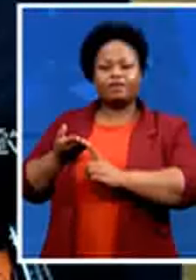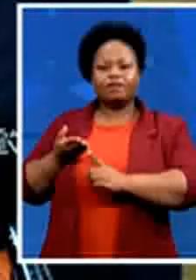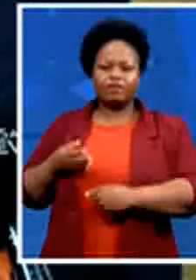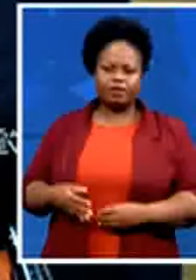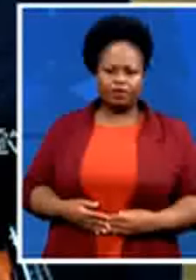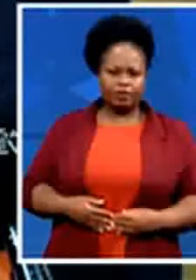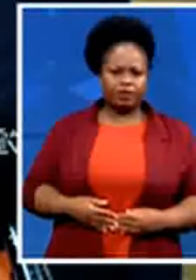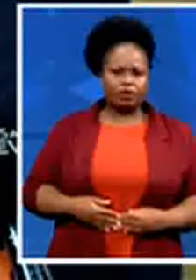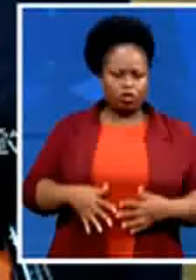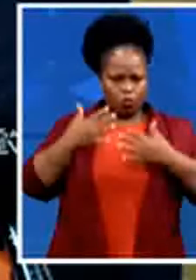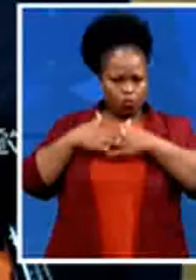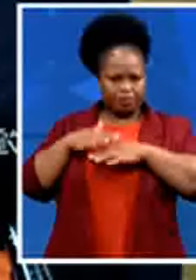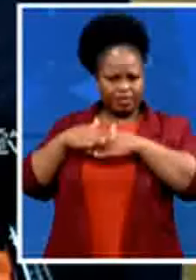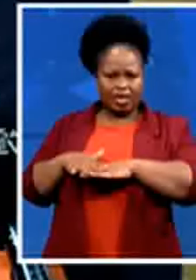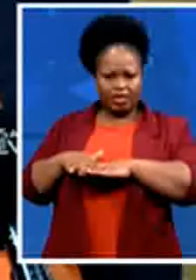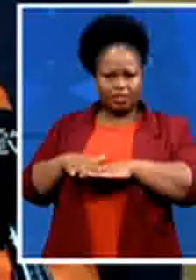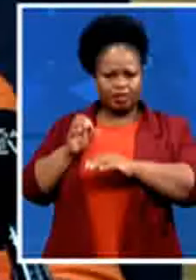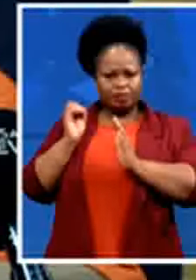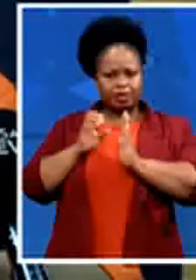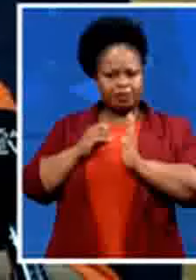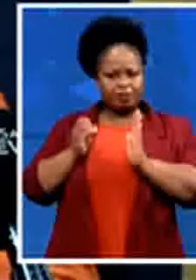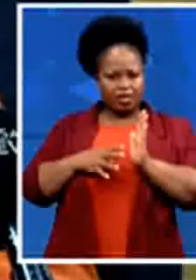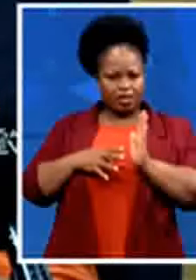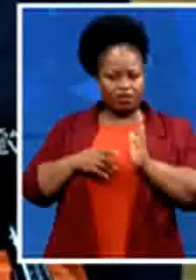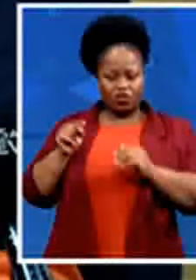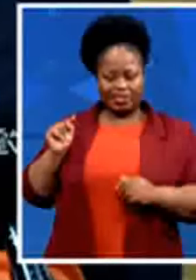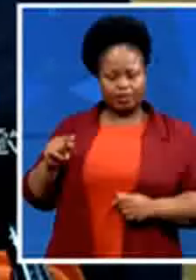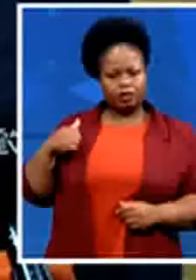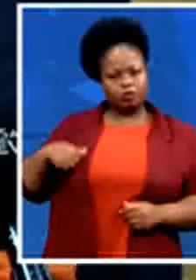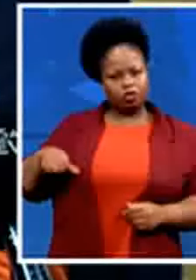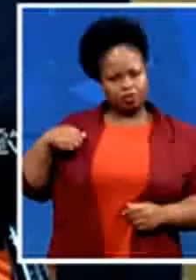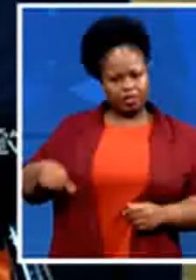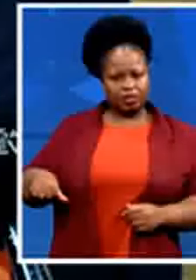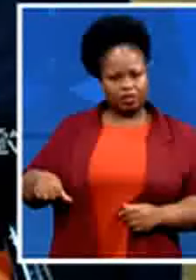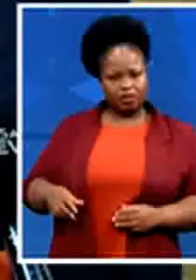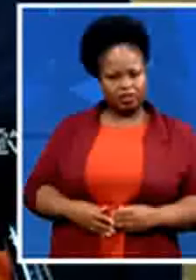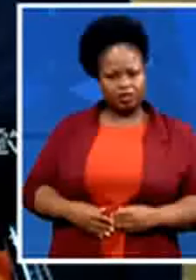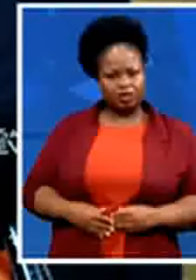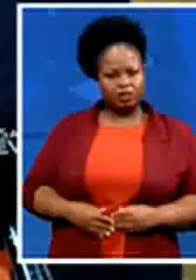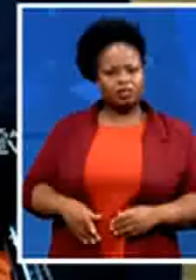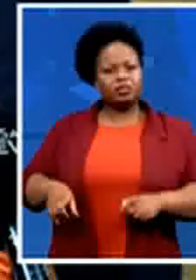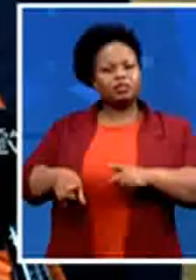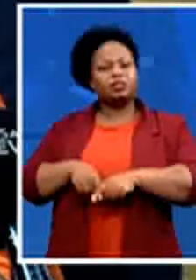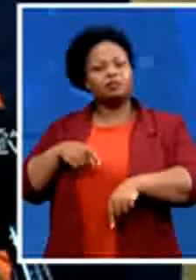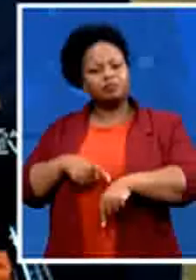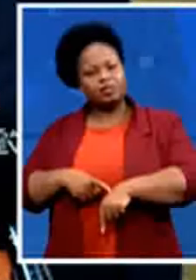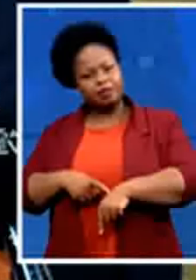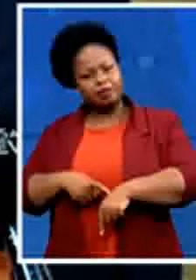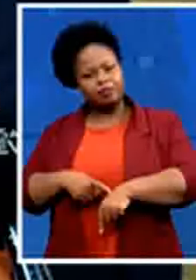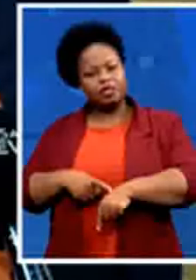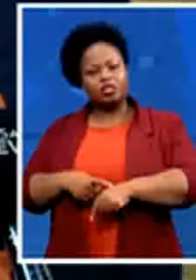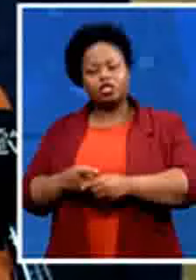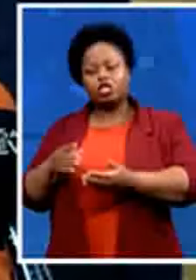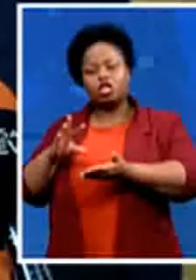of the municipality but they will also take a copy of that tender to the